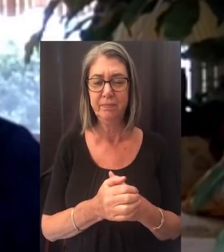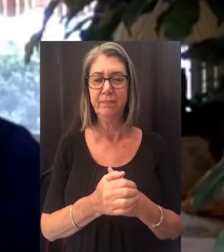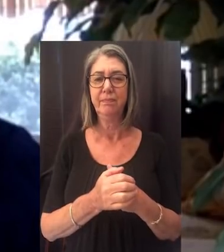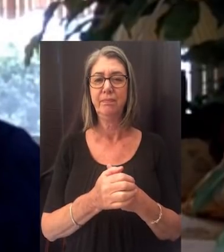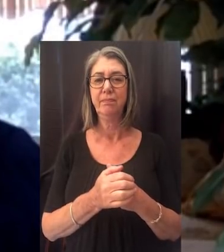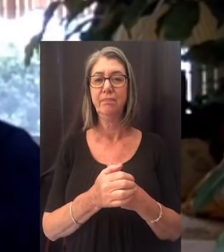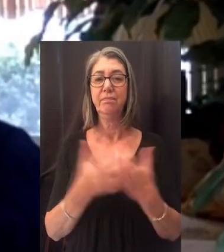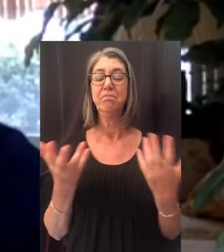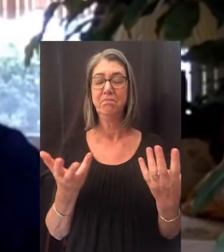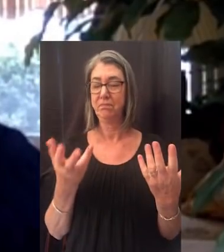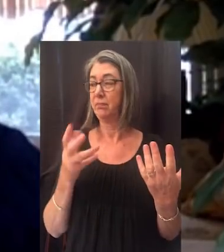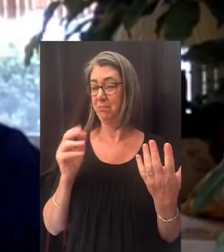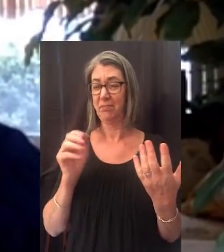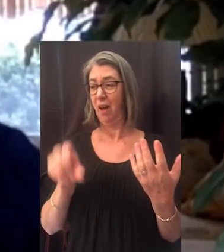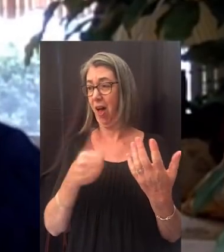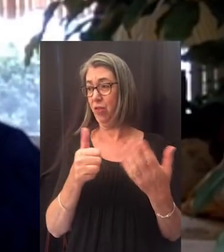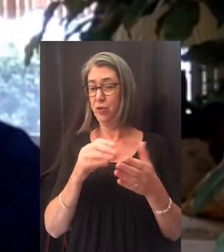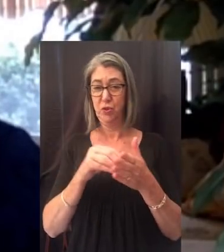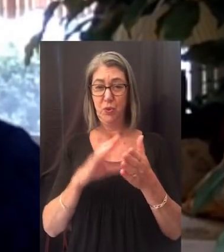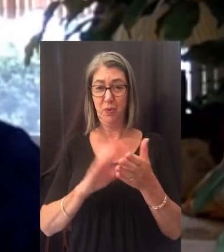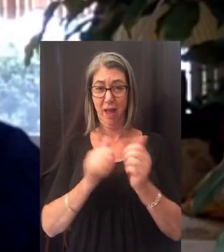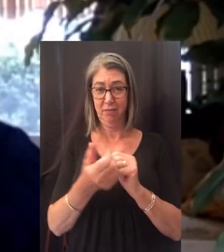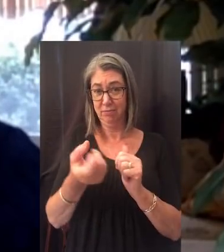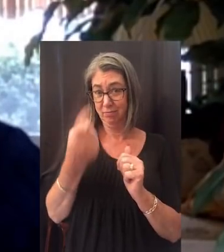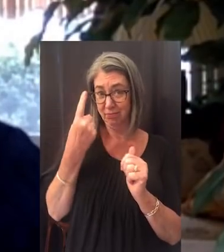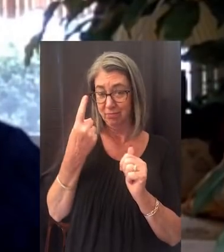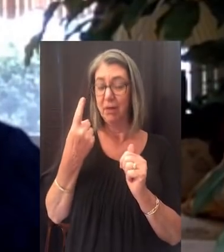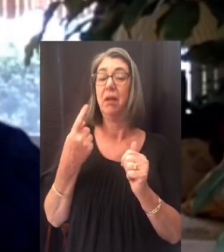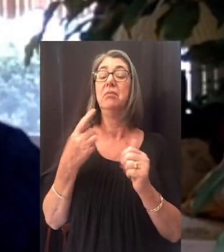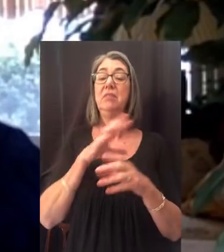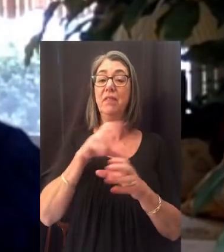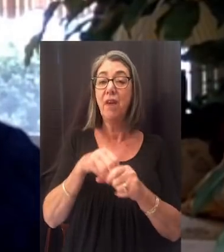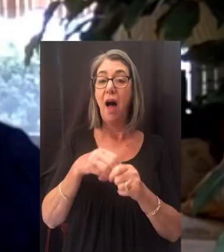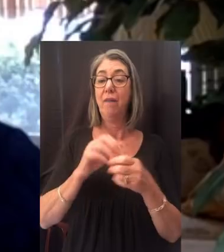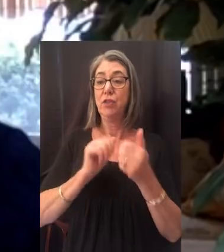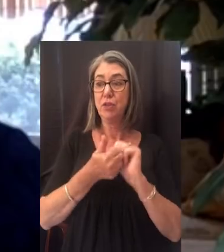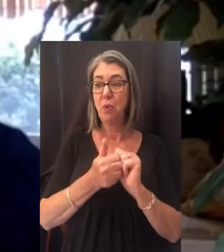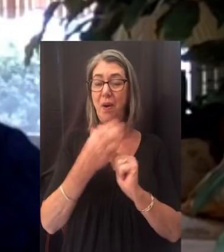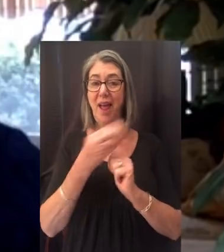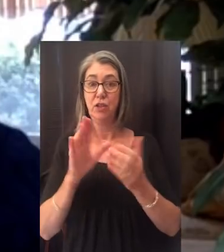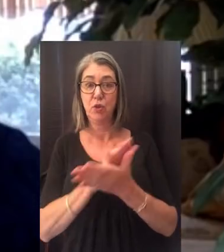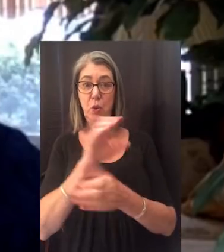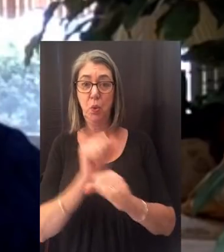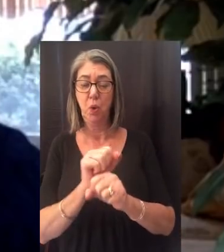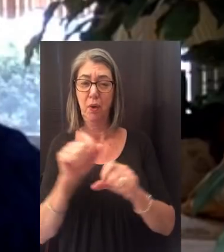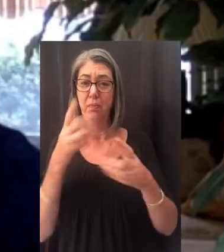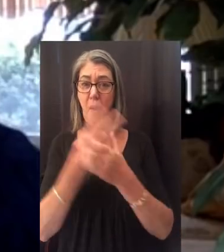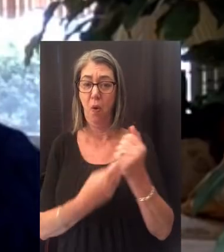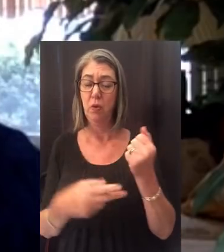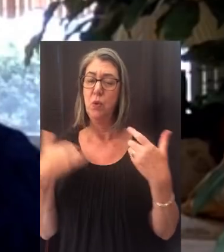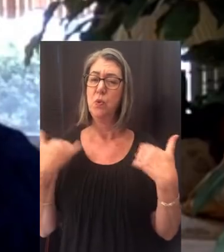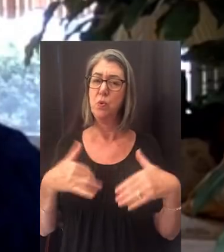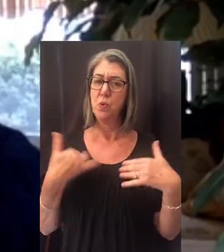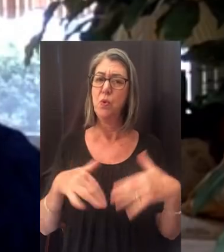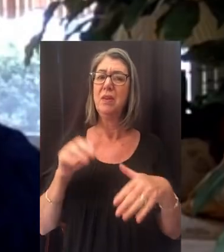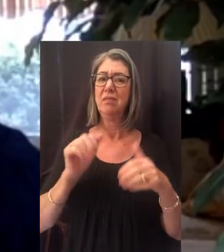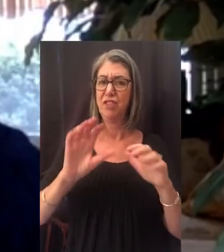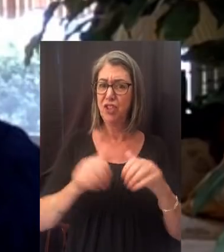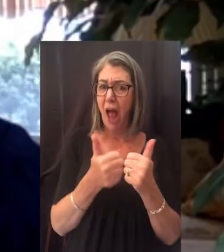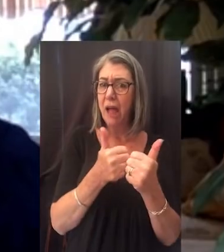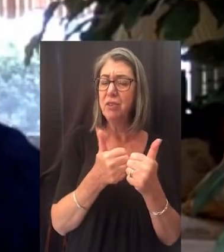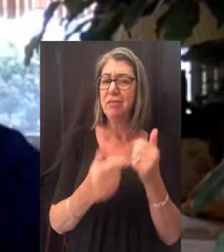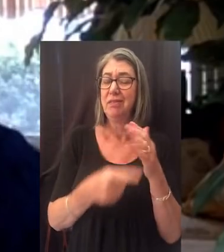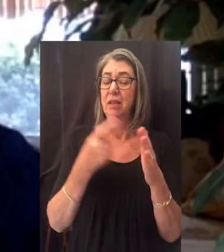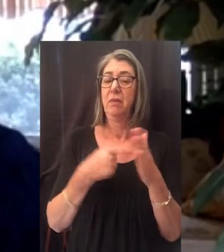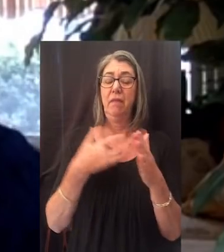As any fellow student-athlete understands, playing a sport and bouncing schoolwork is extremely challenging. There are times when you